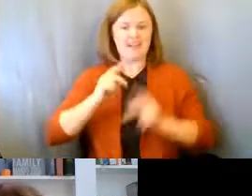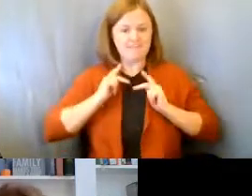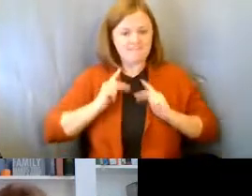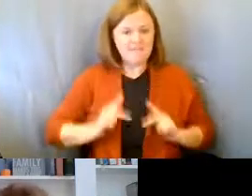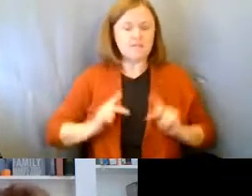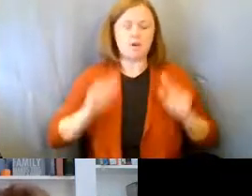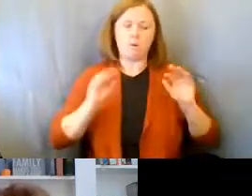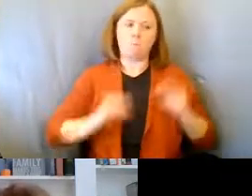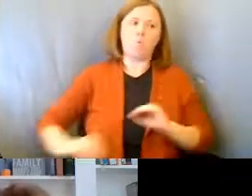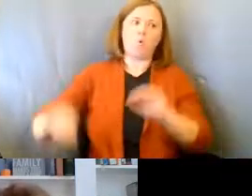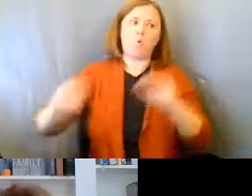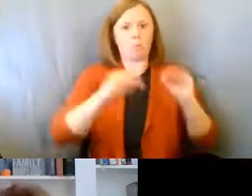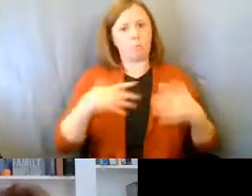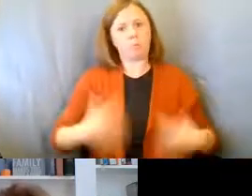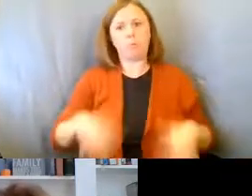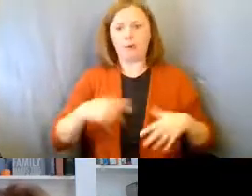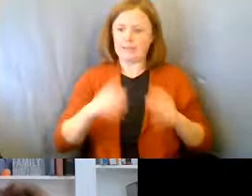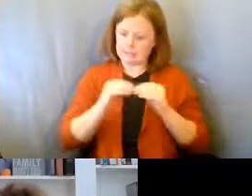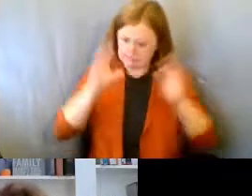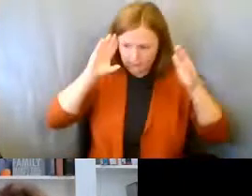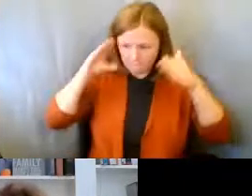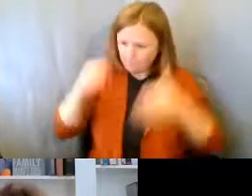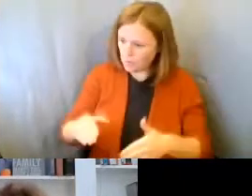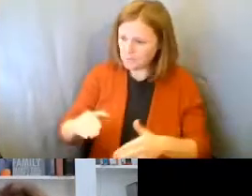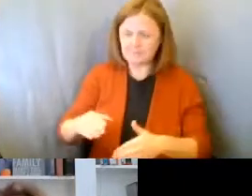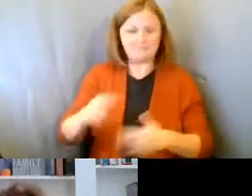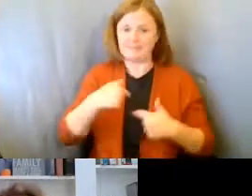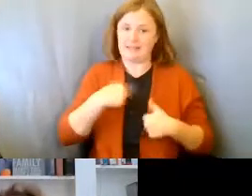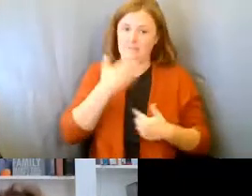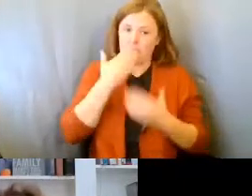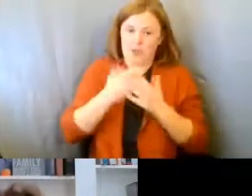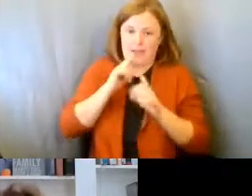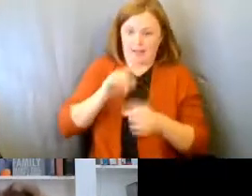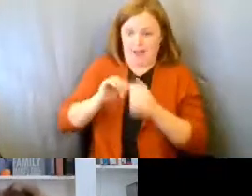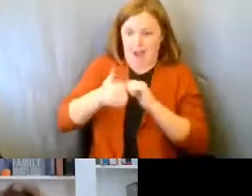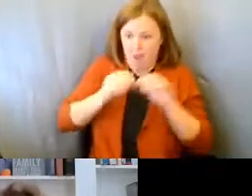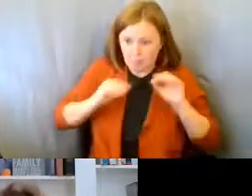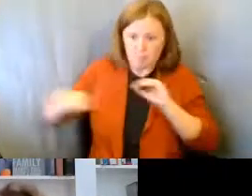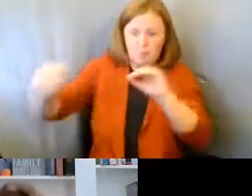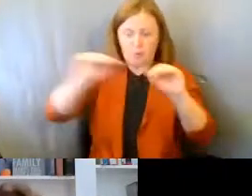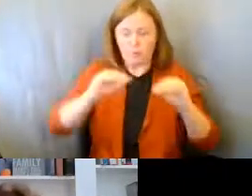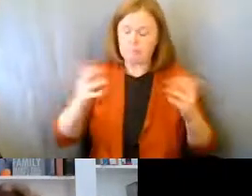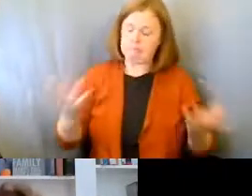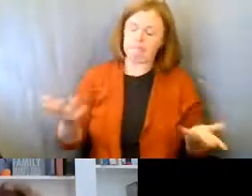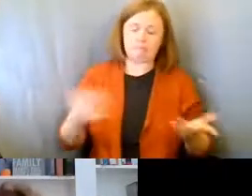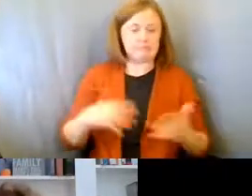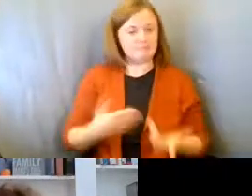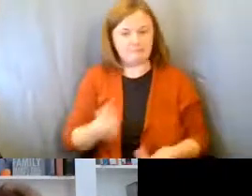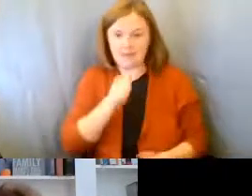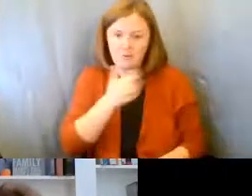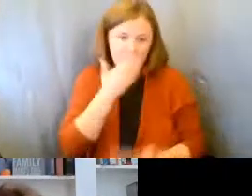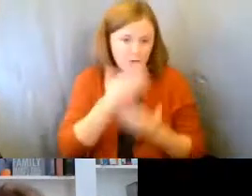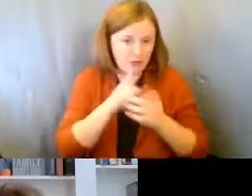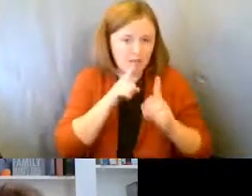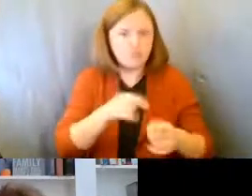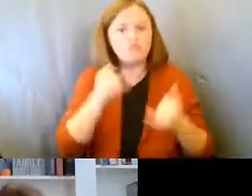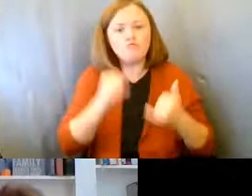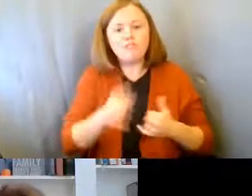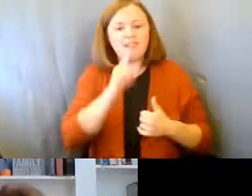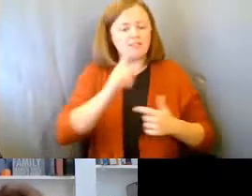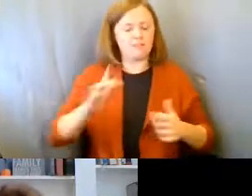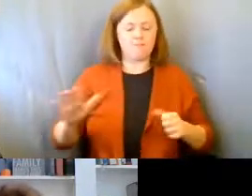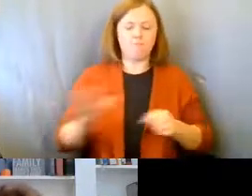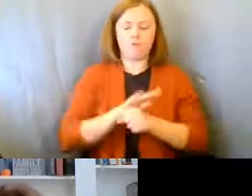movement piece really needs a lot of attention because I don't have a good answer for that. So as we go through this journey to a whole